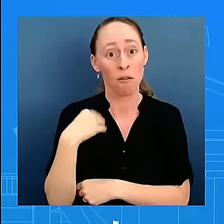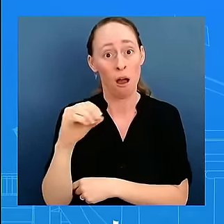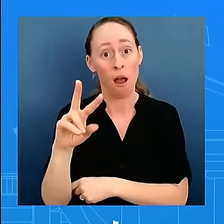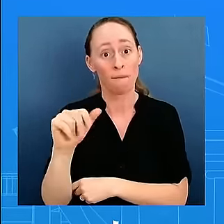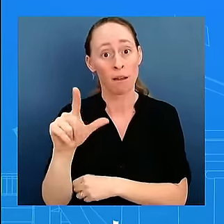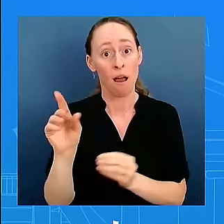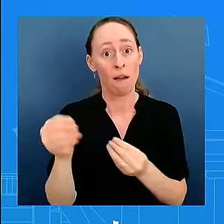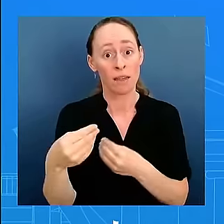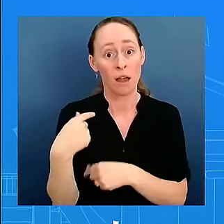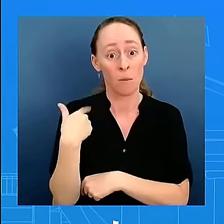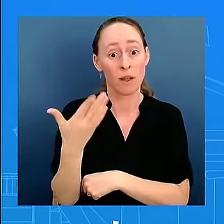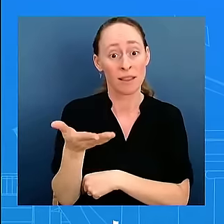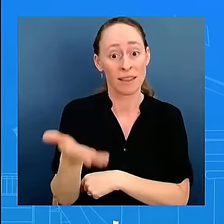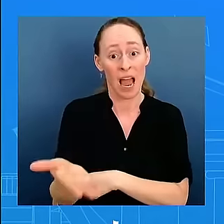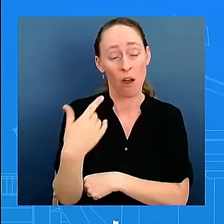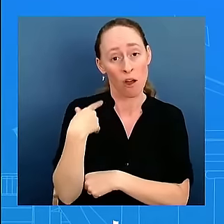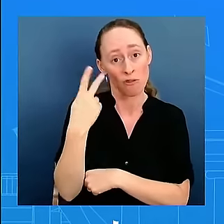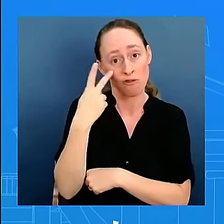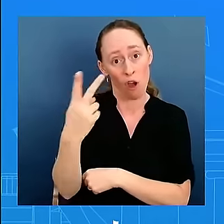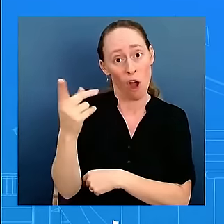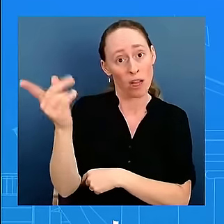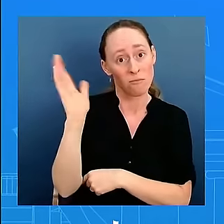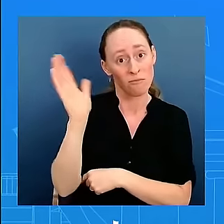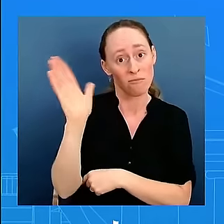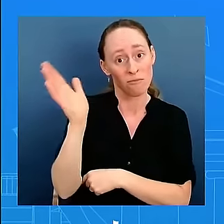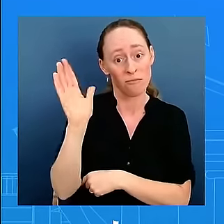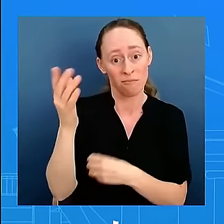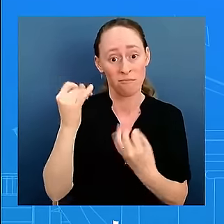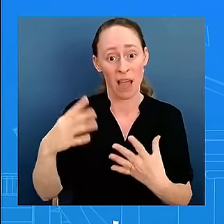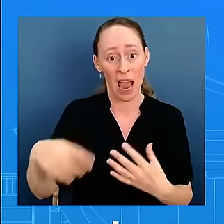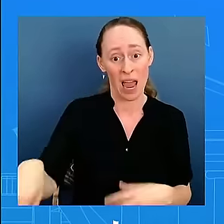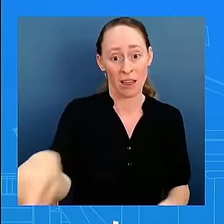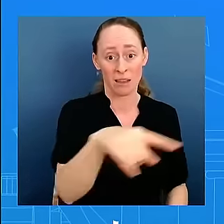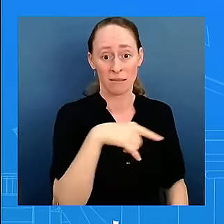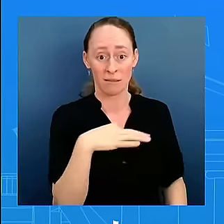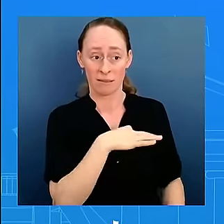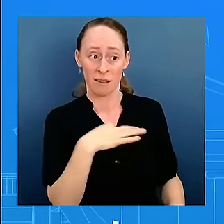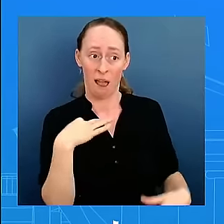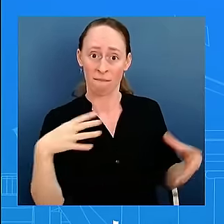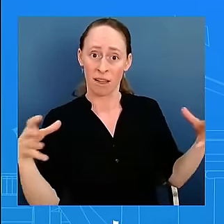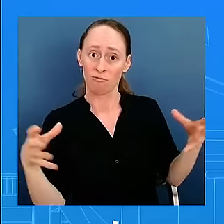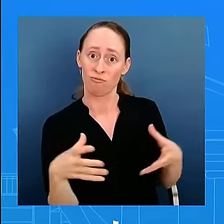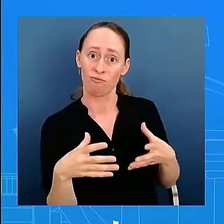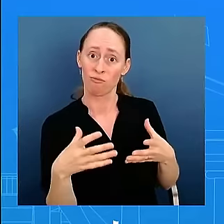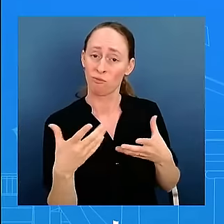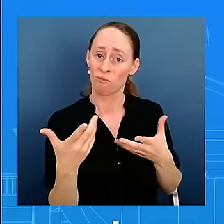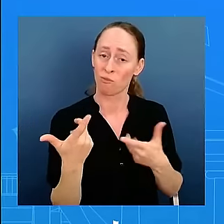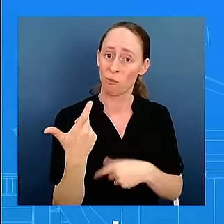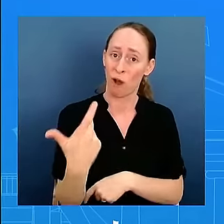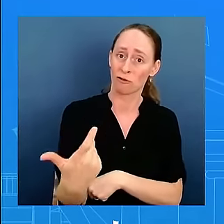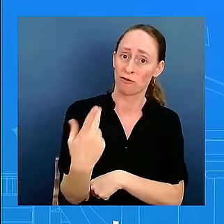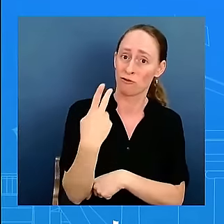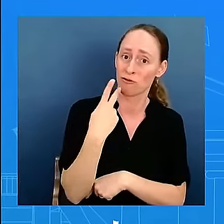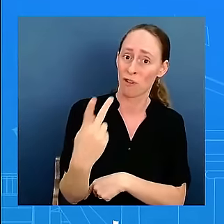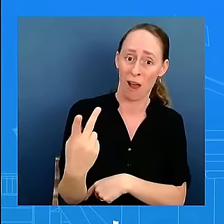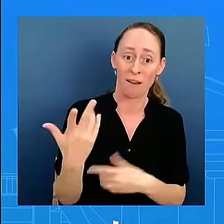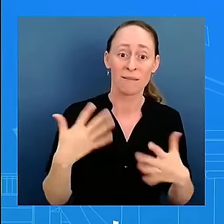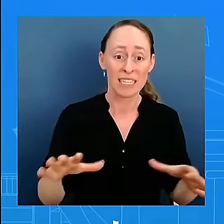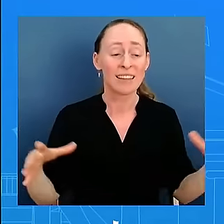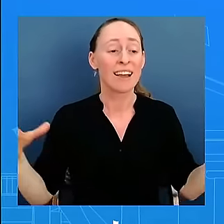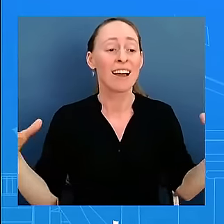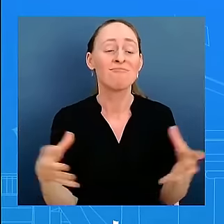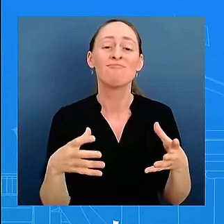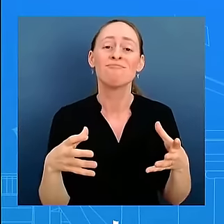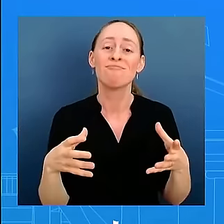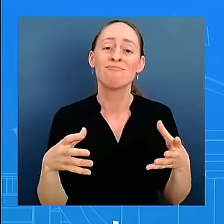staffers were able to watch together here uh at the white house in the residence uh and afterwards we all came together and uh cheered